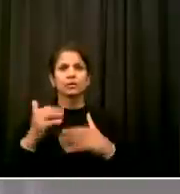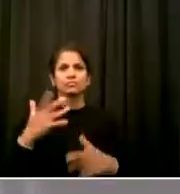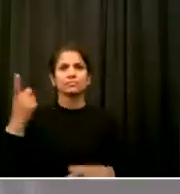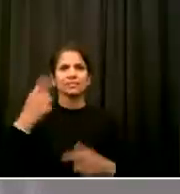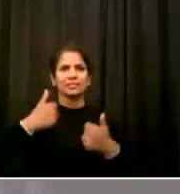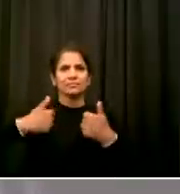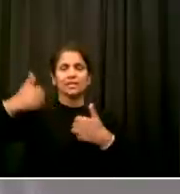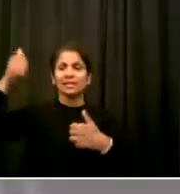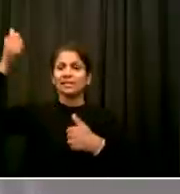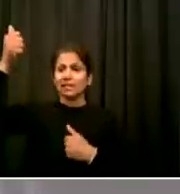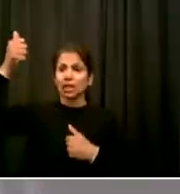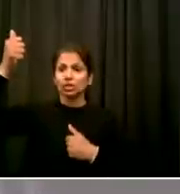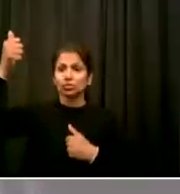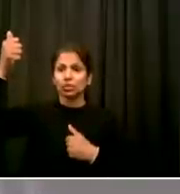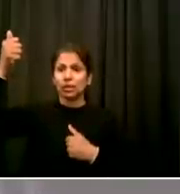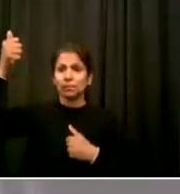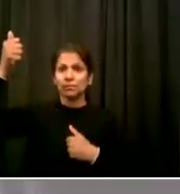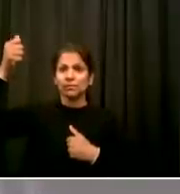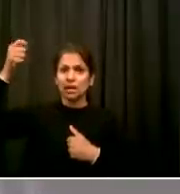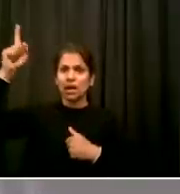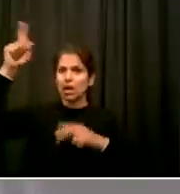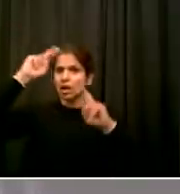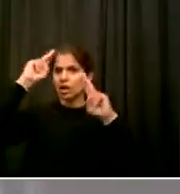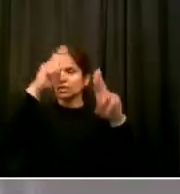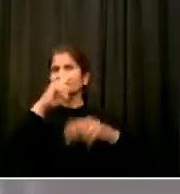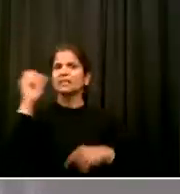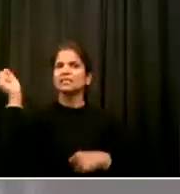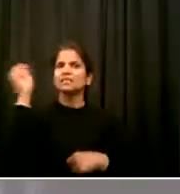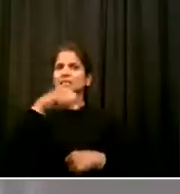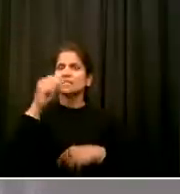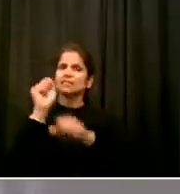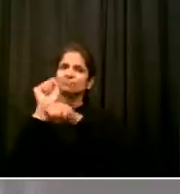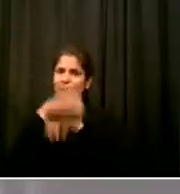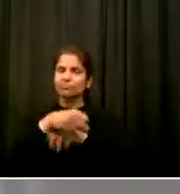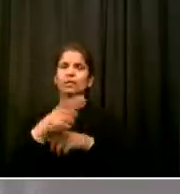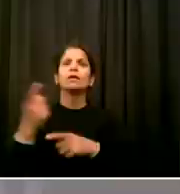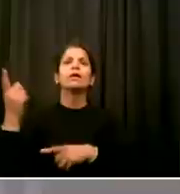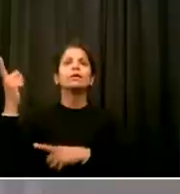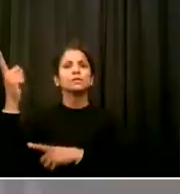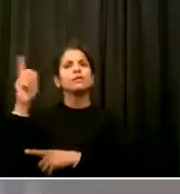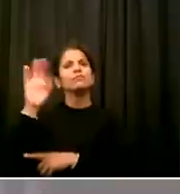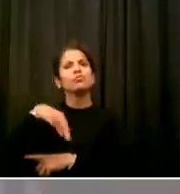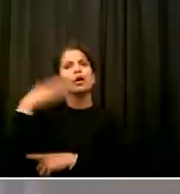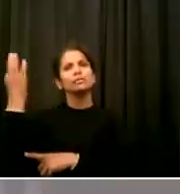American defeat of slavery the year before And they raised the money to build it themselves